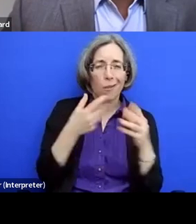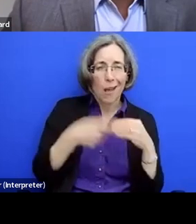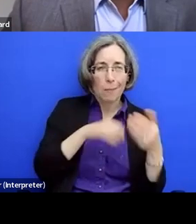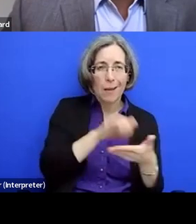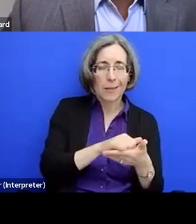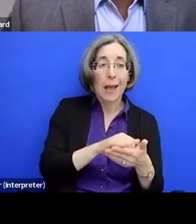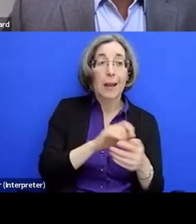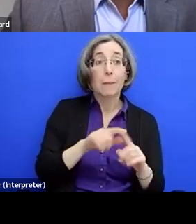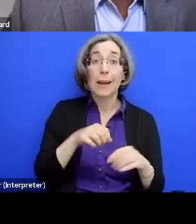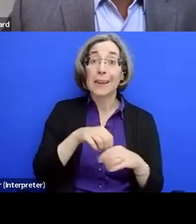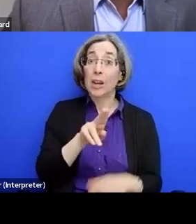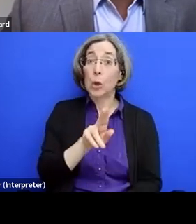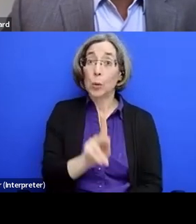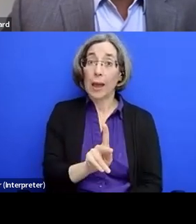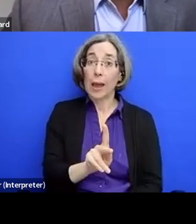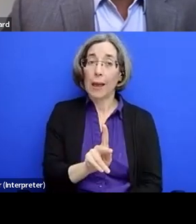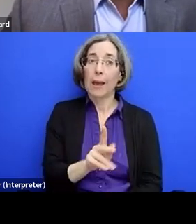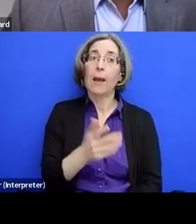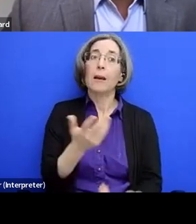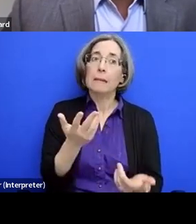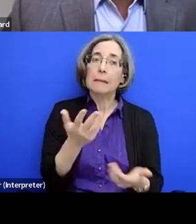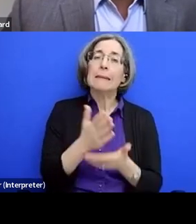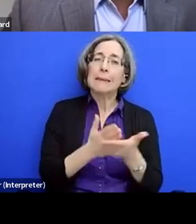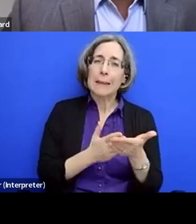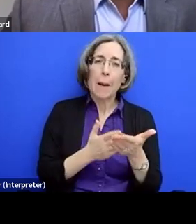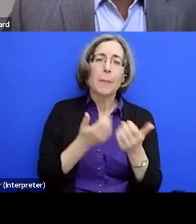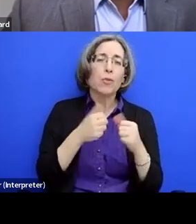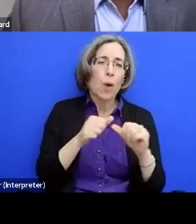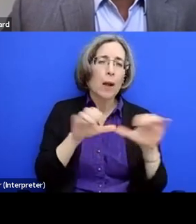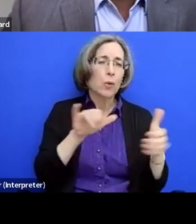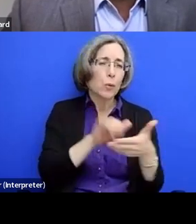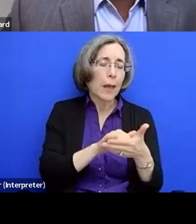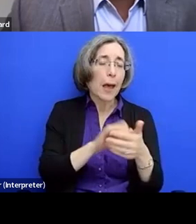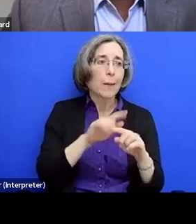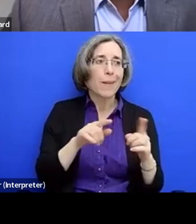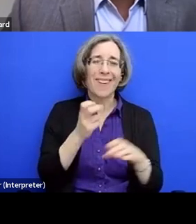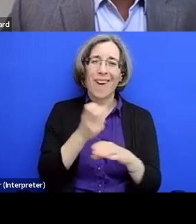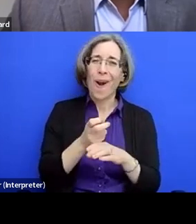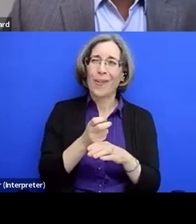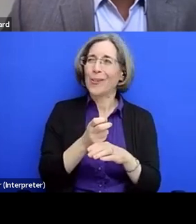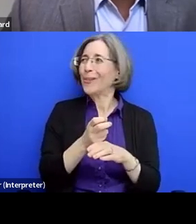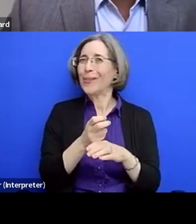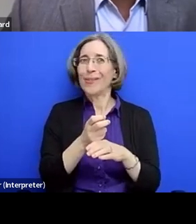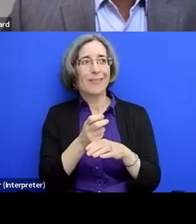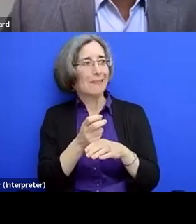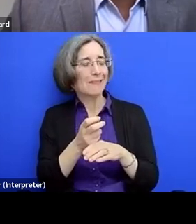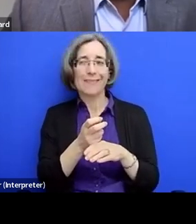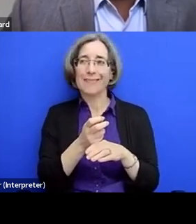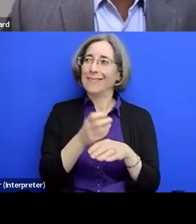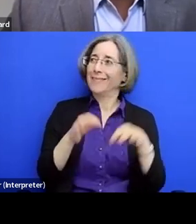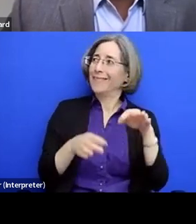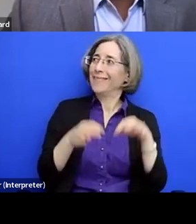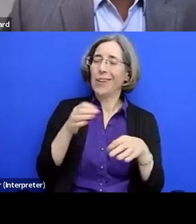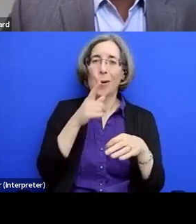the UK to do this kind of work. It's a little bit more difficult to see where it should come from because, I mean, eugenics was such a pervasive